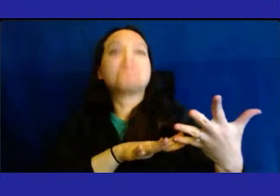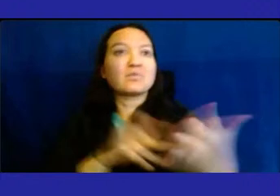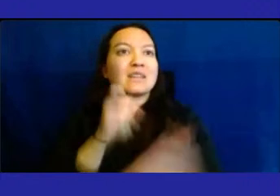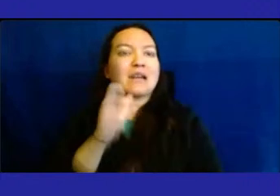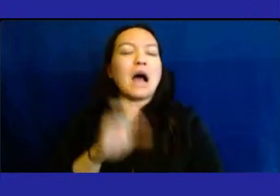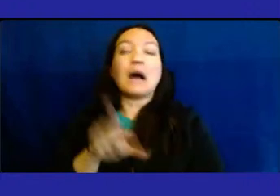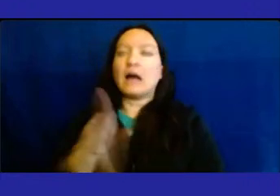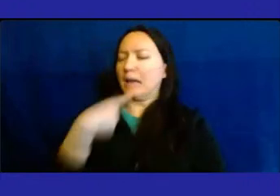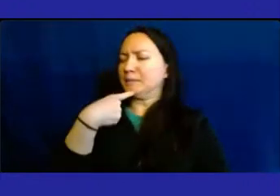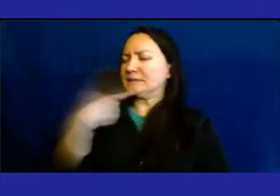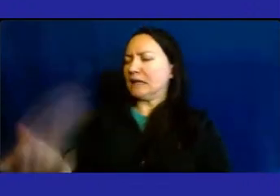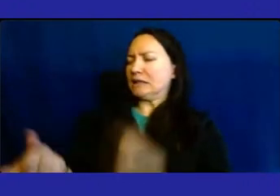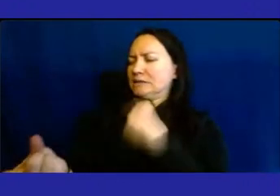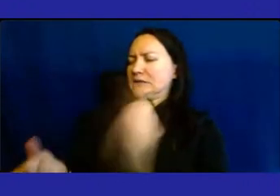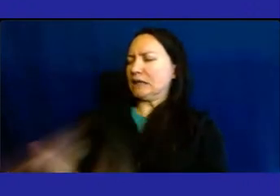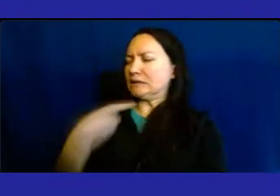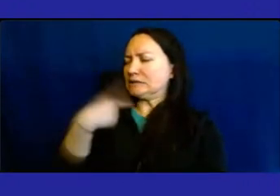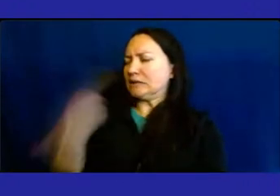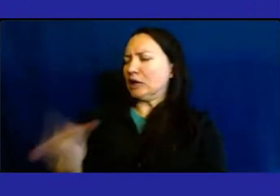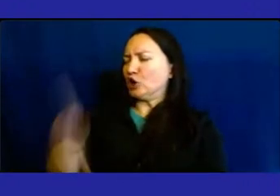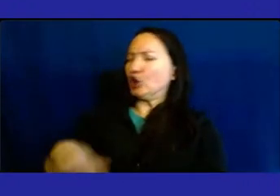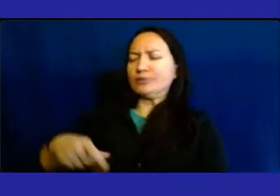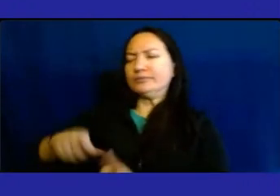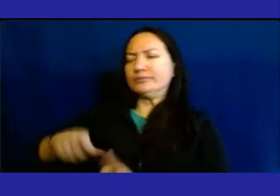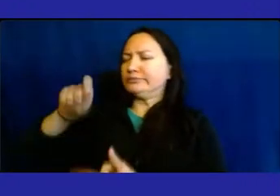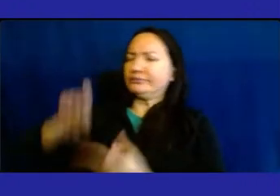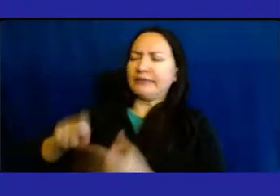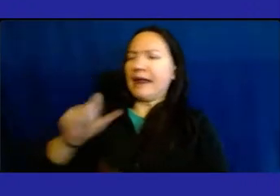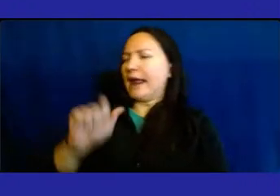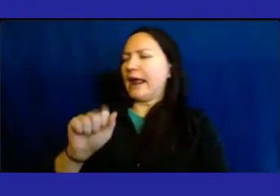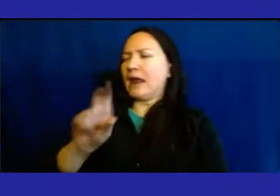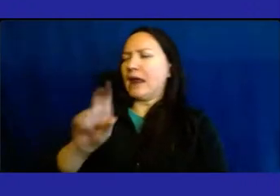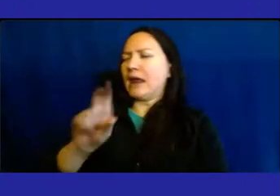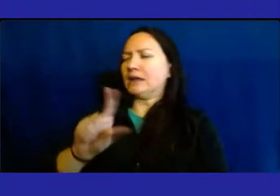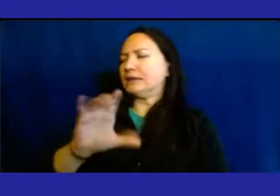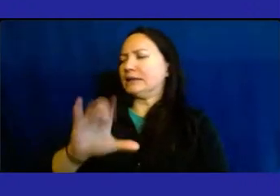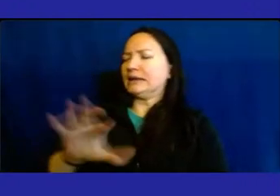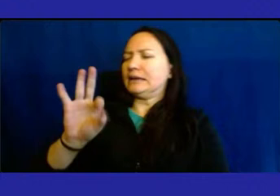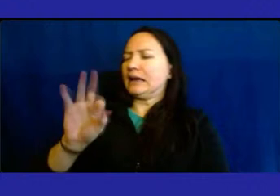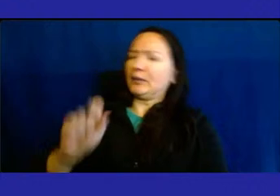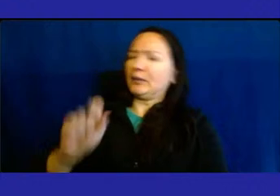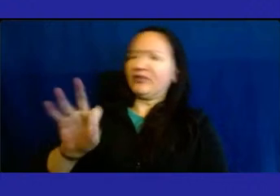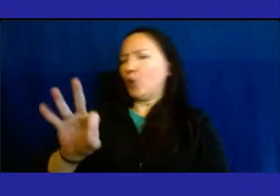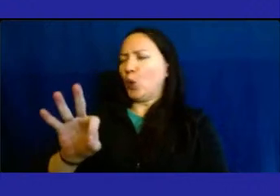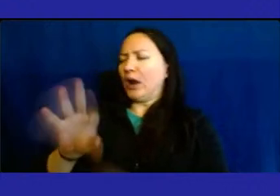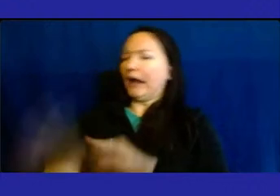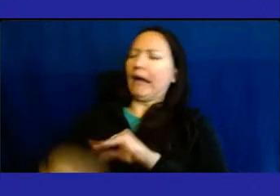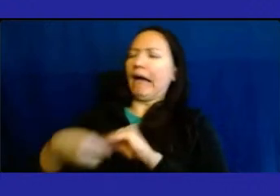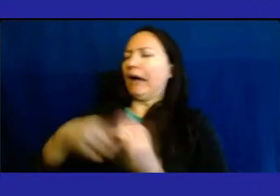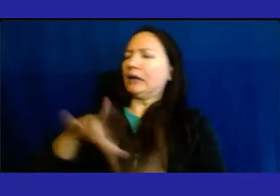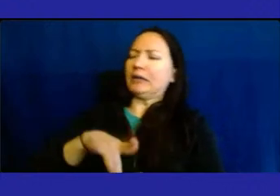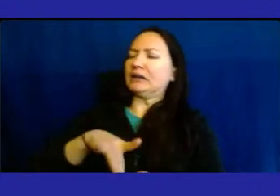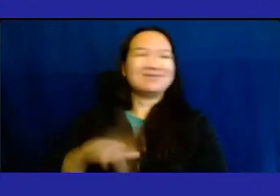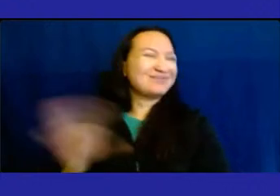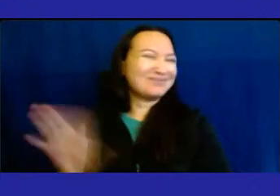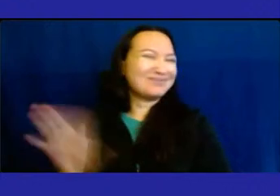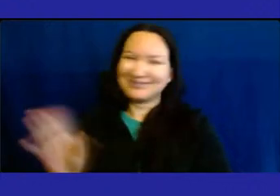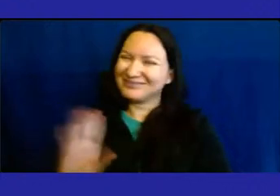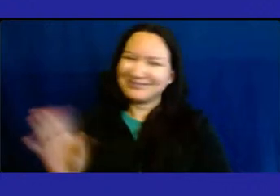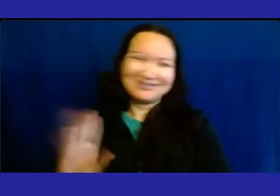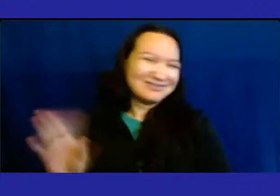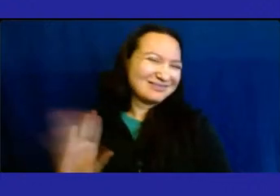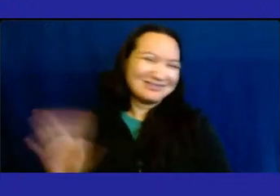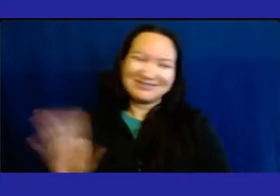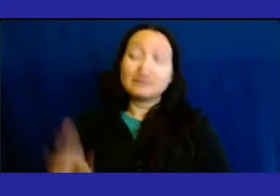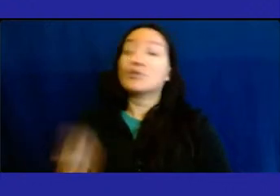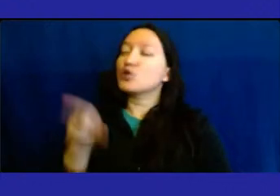want to tell you that your hemoglobin A1C is 9.4 and I want to add medicines. It's what is it that